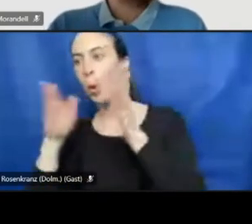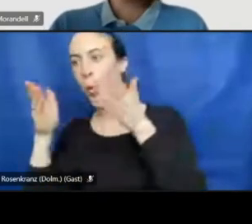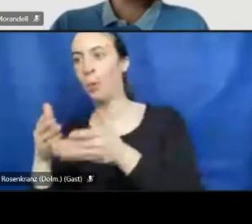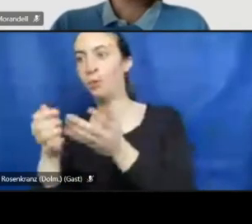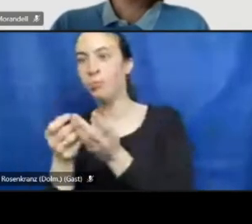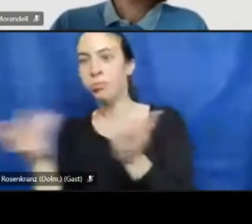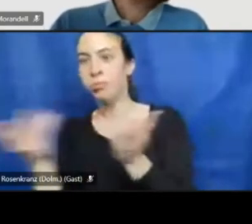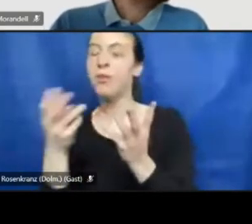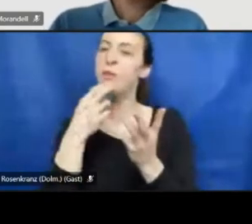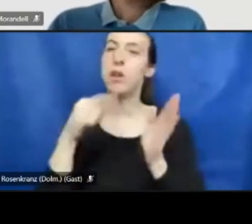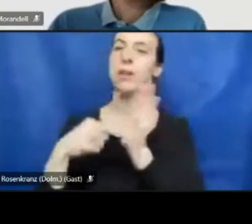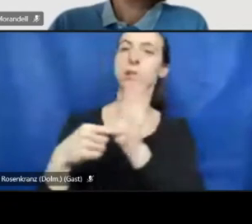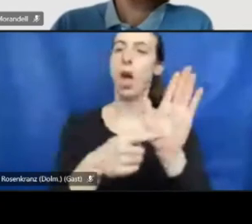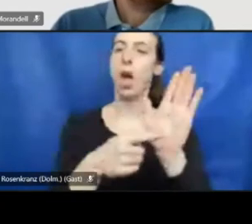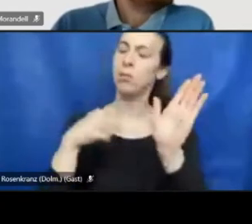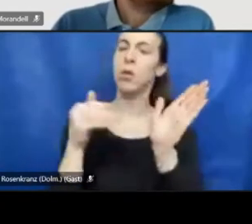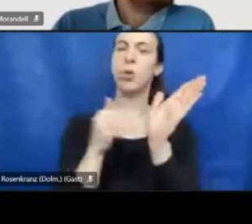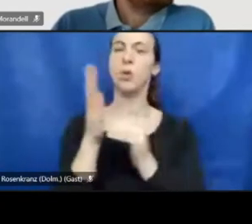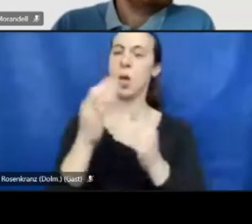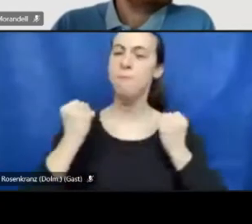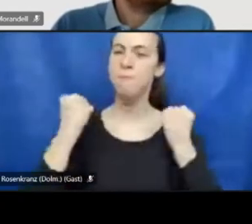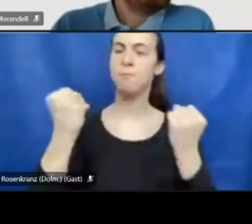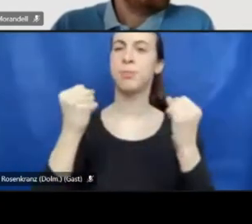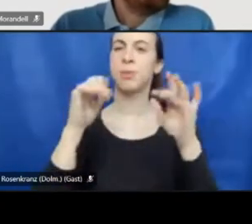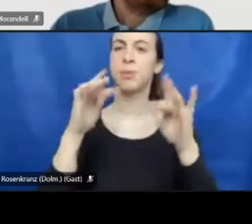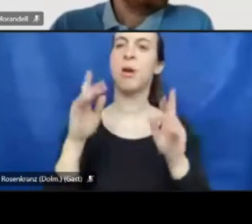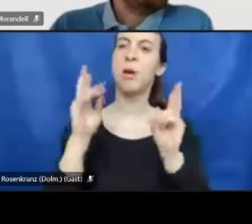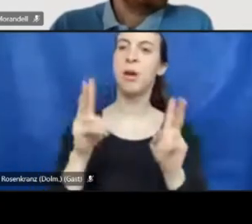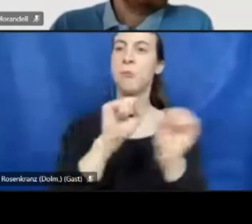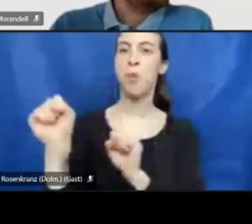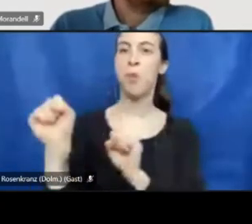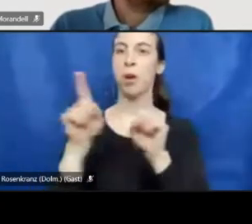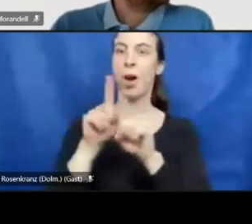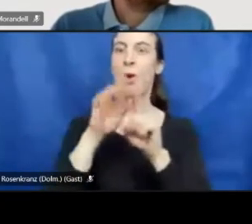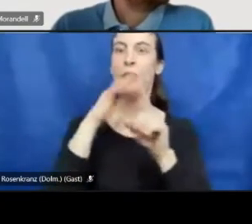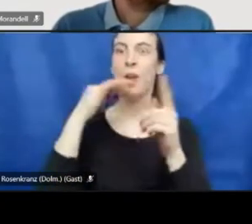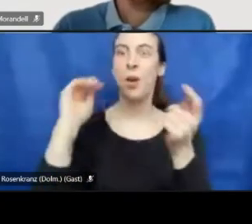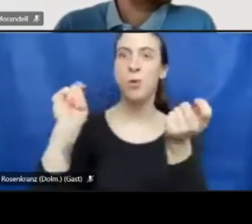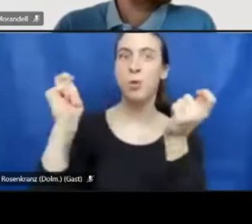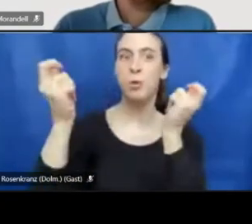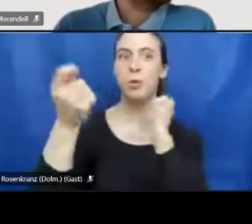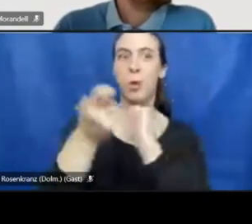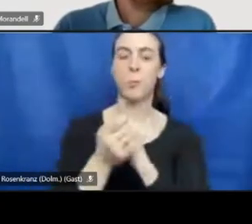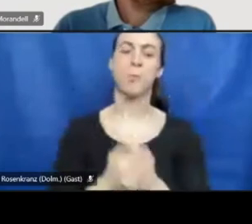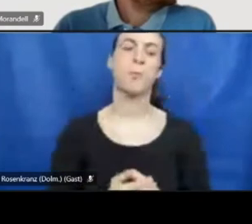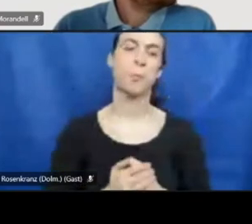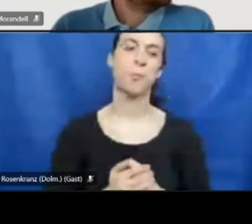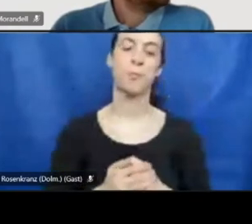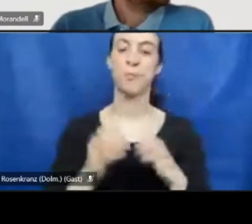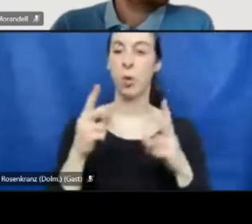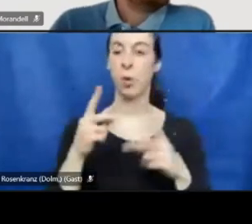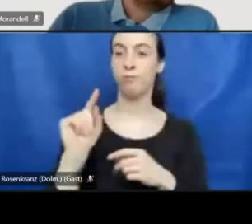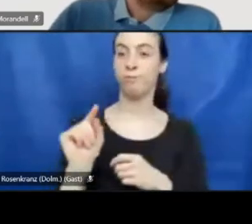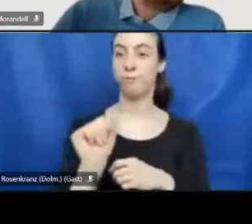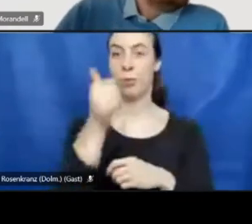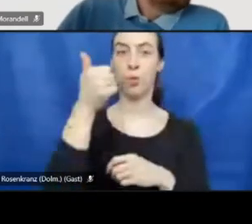powerful system that's able to change destinies. Now, first, it's a pleasure